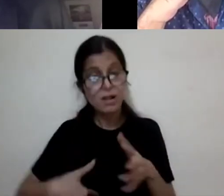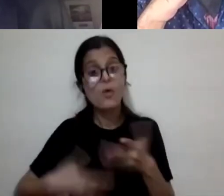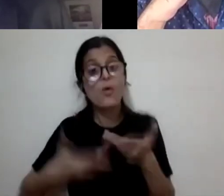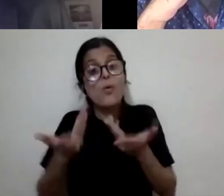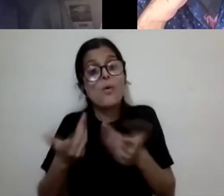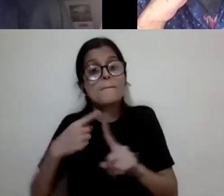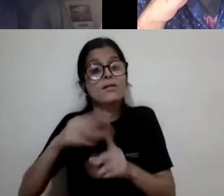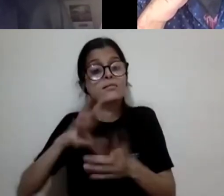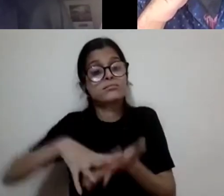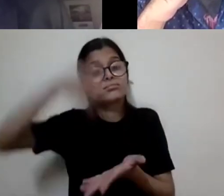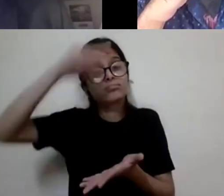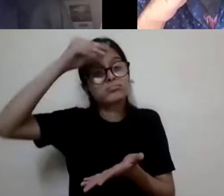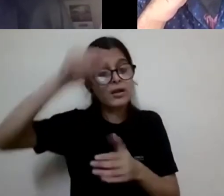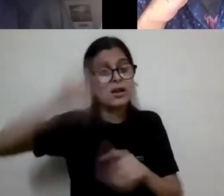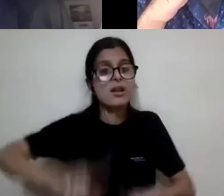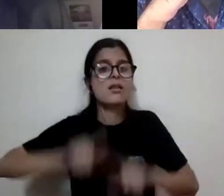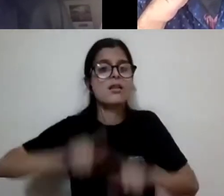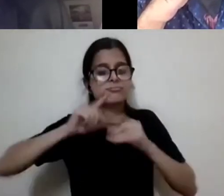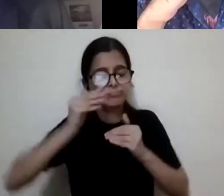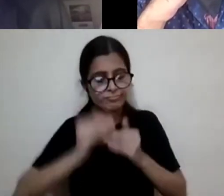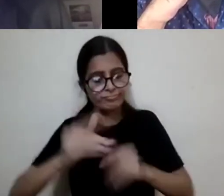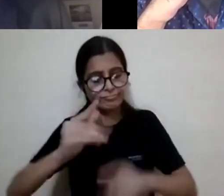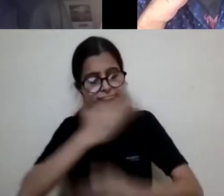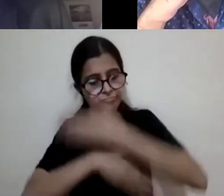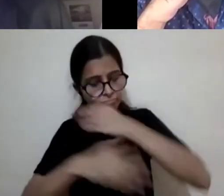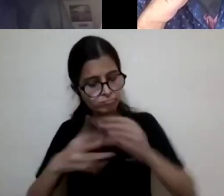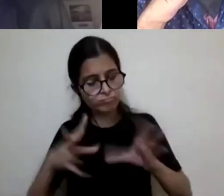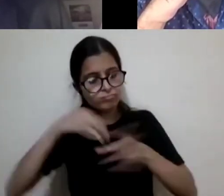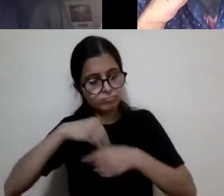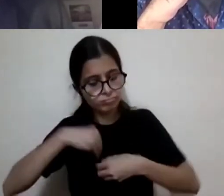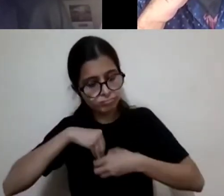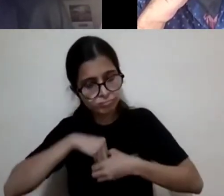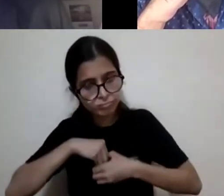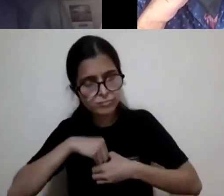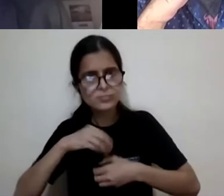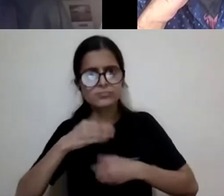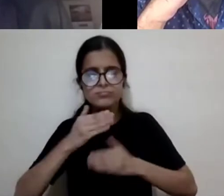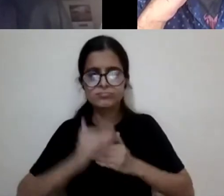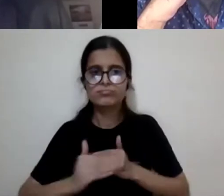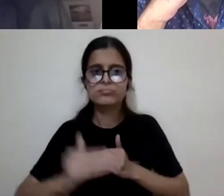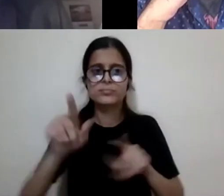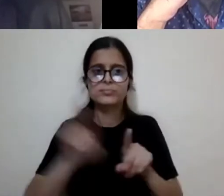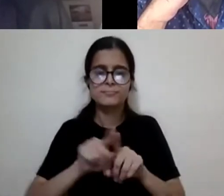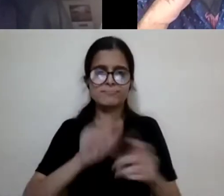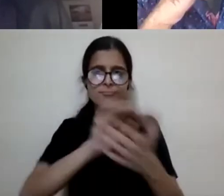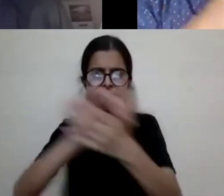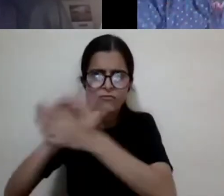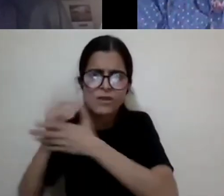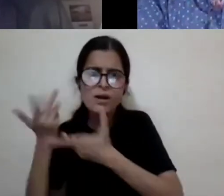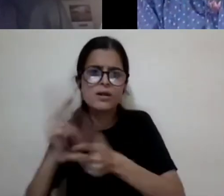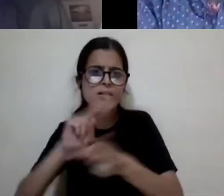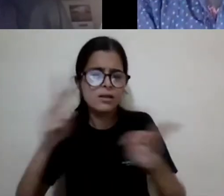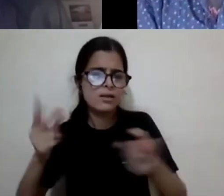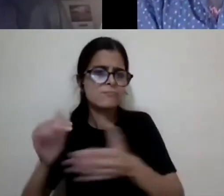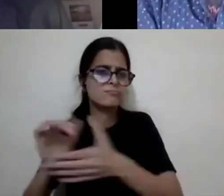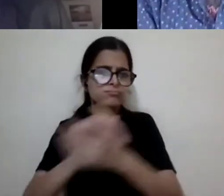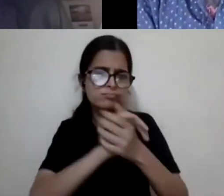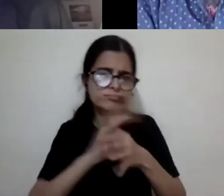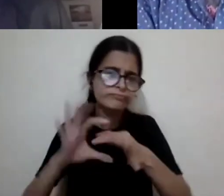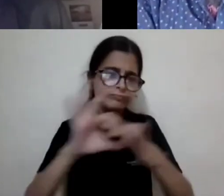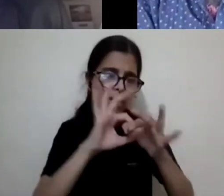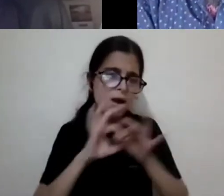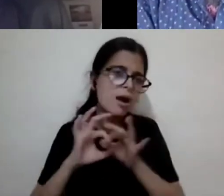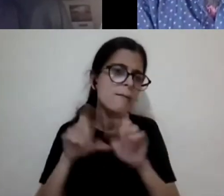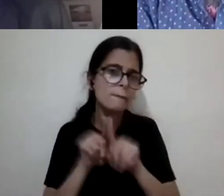is like with a variety of disabilities. I I've learned so much from going to conferences and having friends, uh, just as being part of, of, of